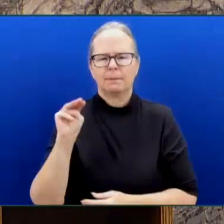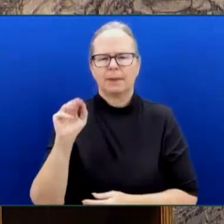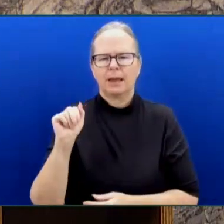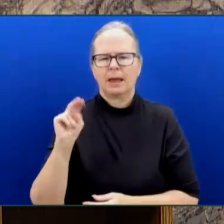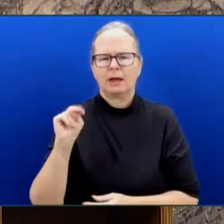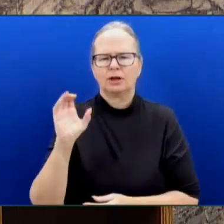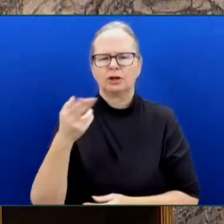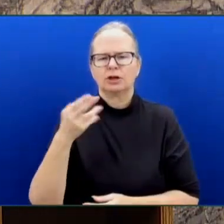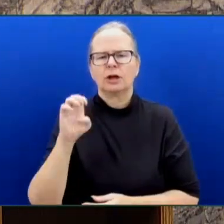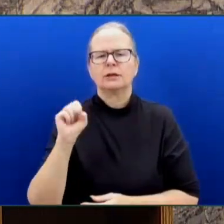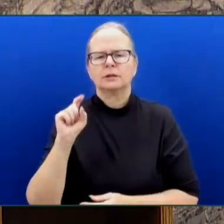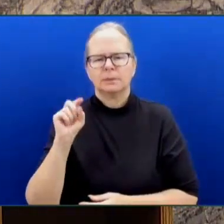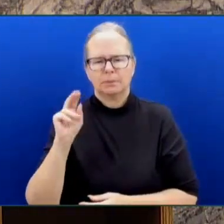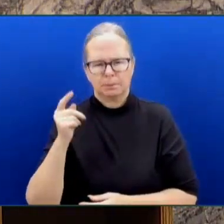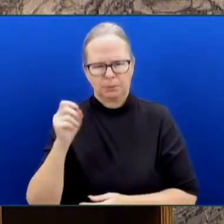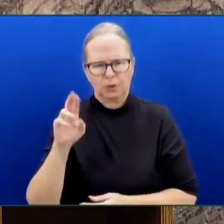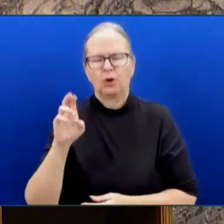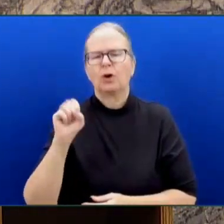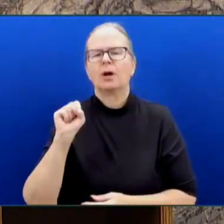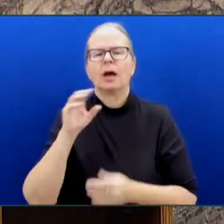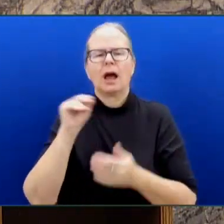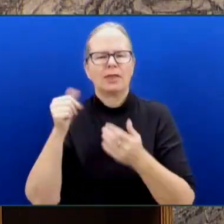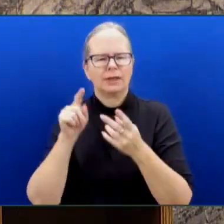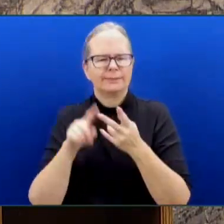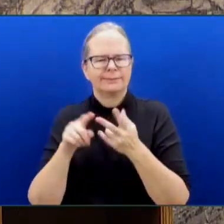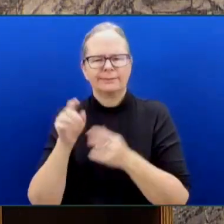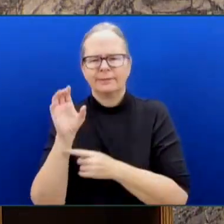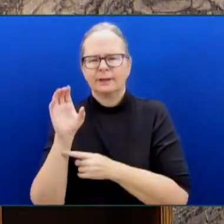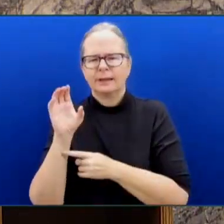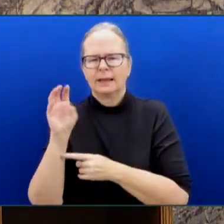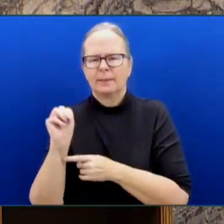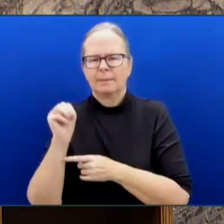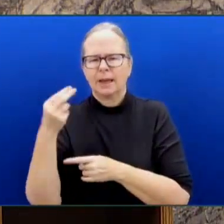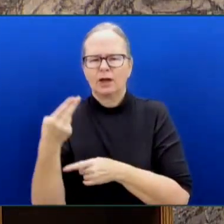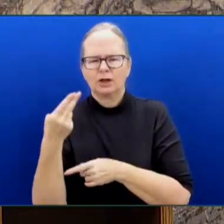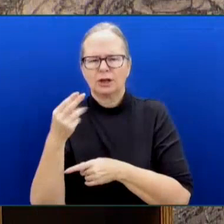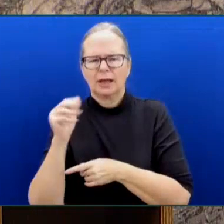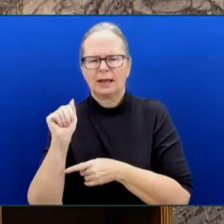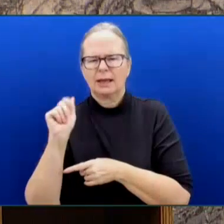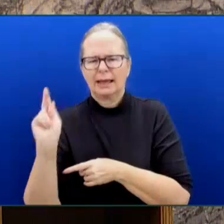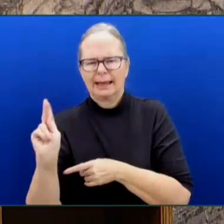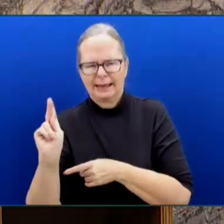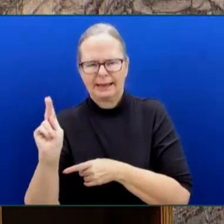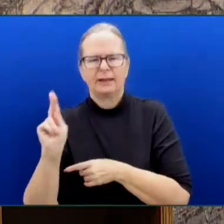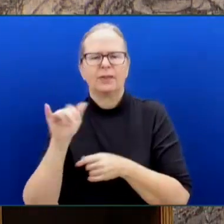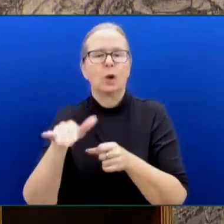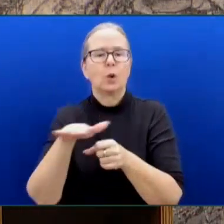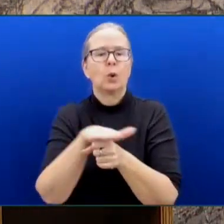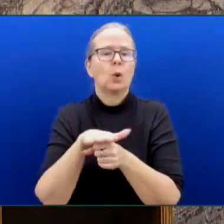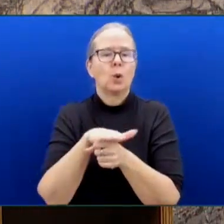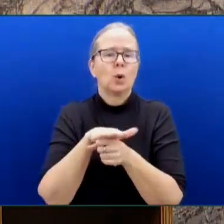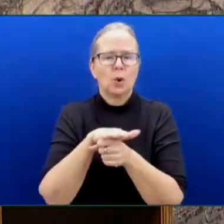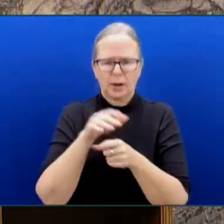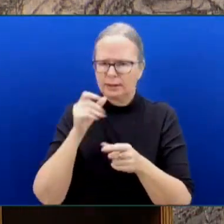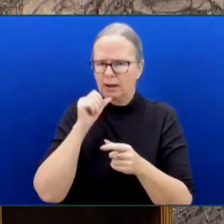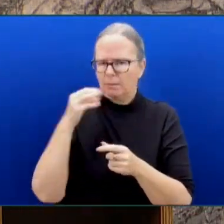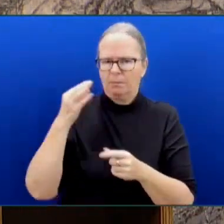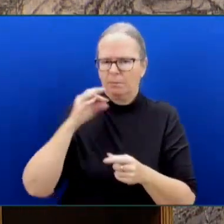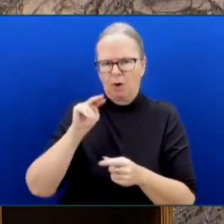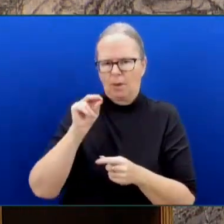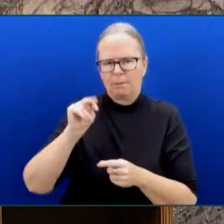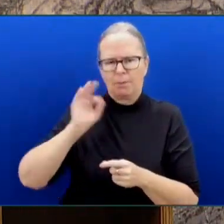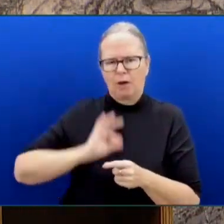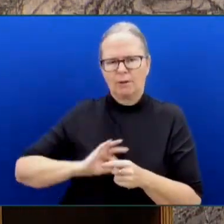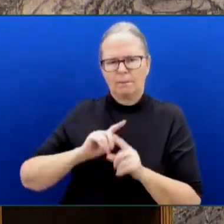Then there's CMHA, Kelowna and District are stars in the non-profit sector. Your work is nothing short of inspiring.